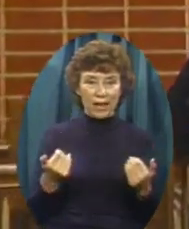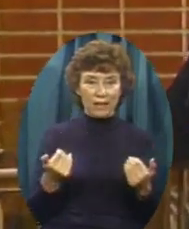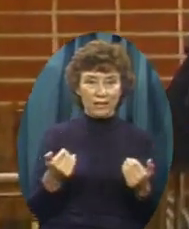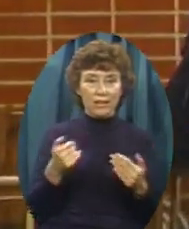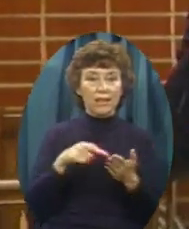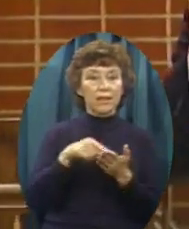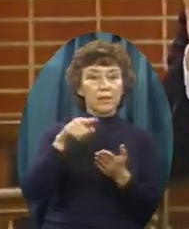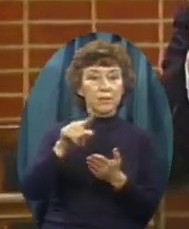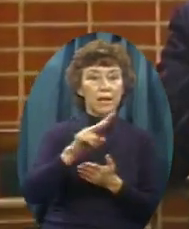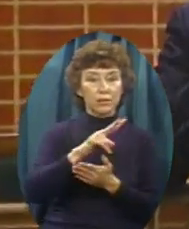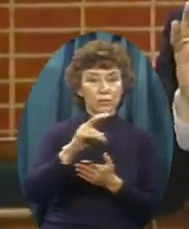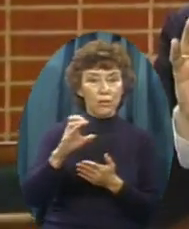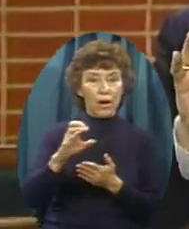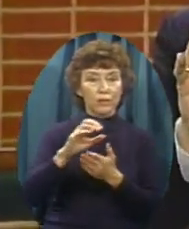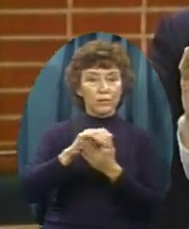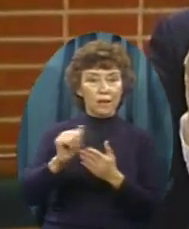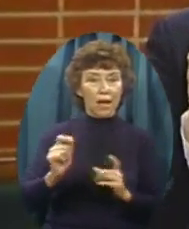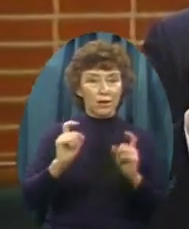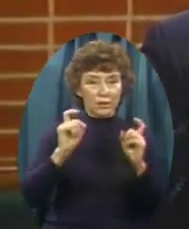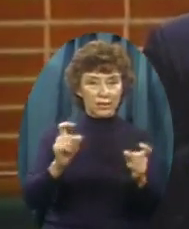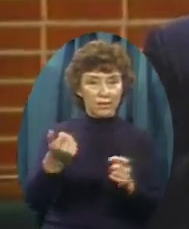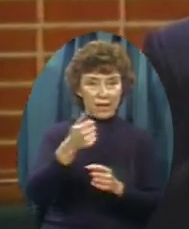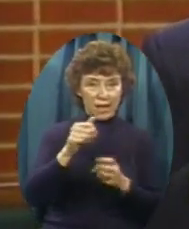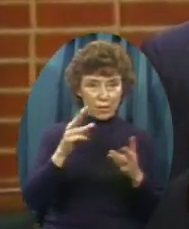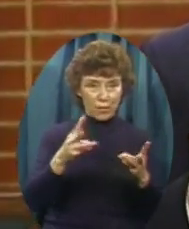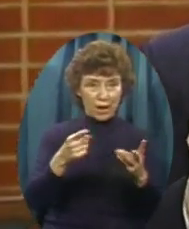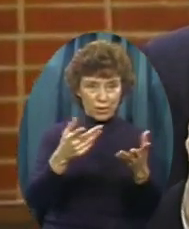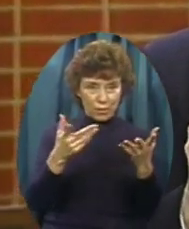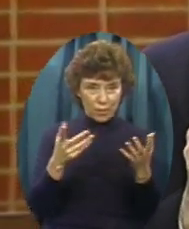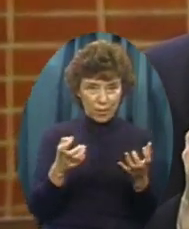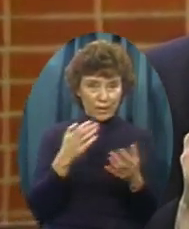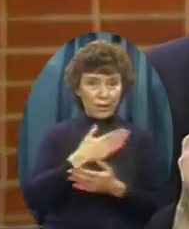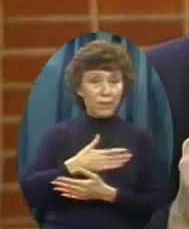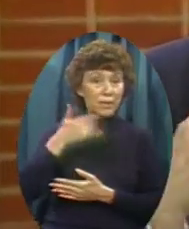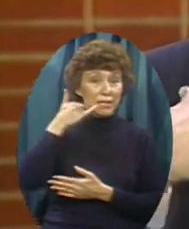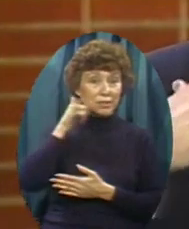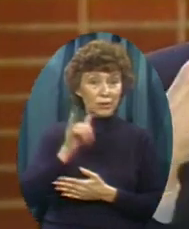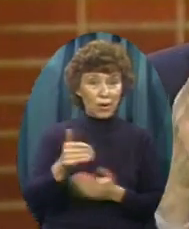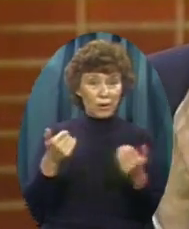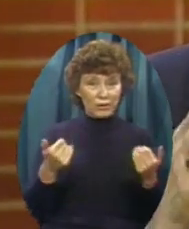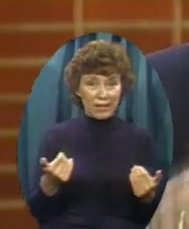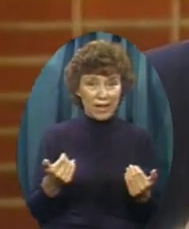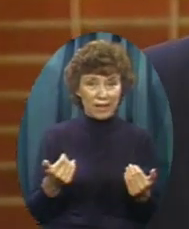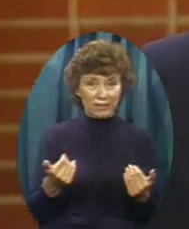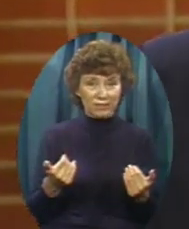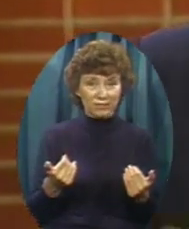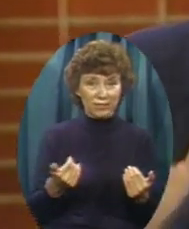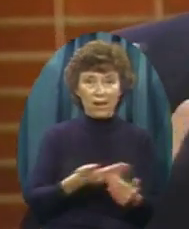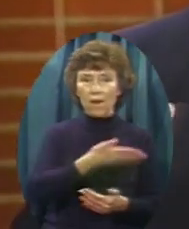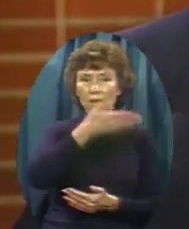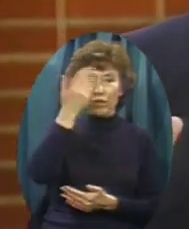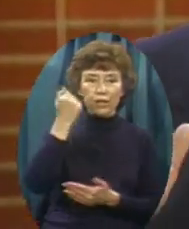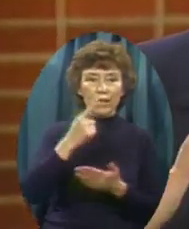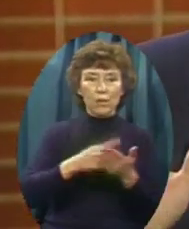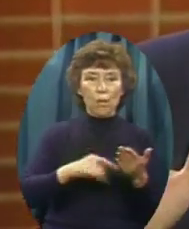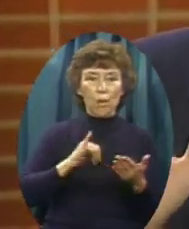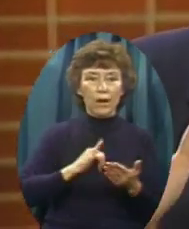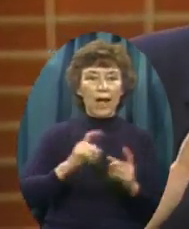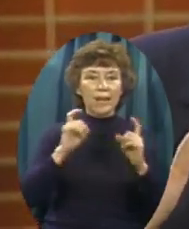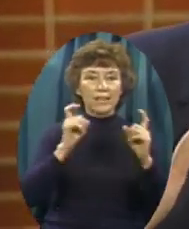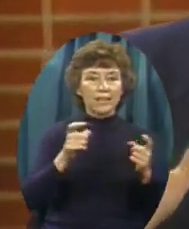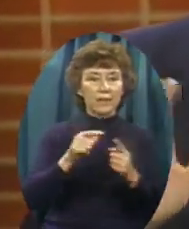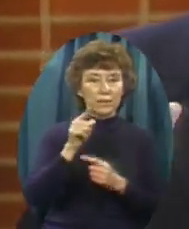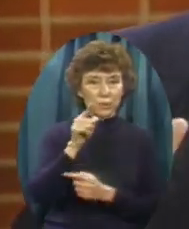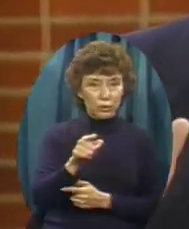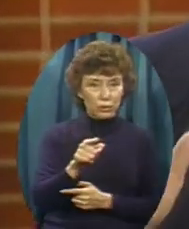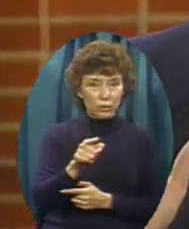The $200 scholarship Gift anywhere you want Please call right now Forget what I'm giving you Forget what we're giving to you And I